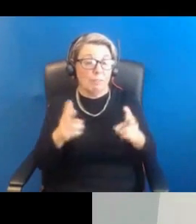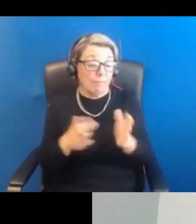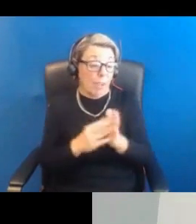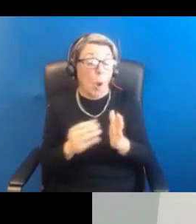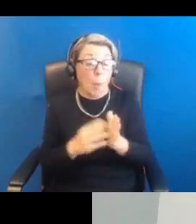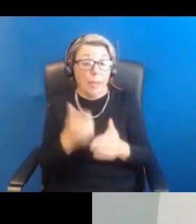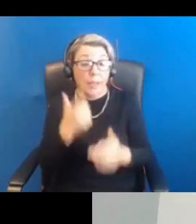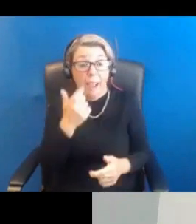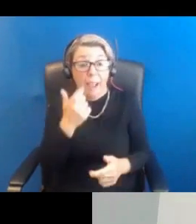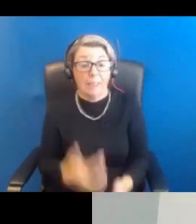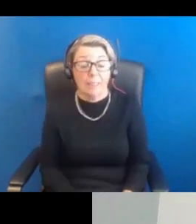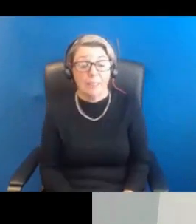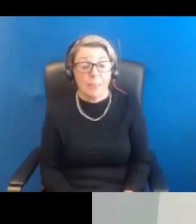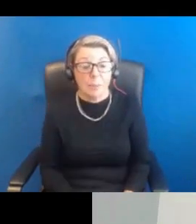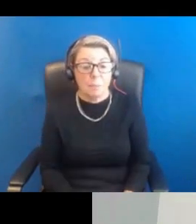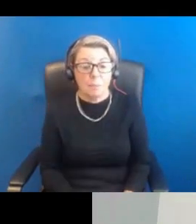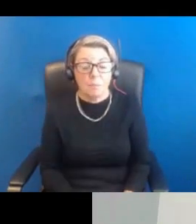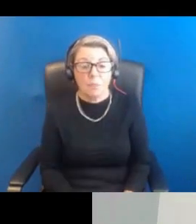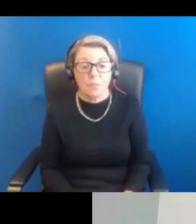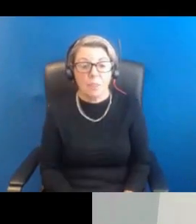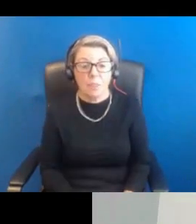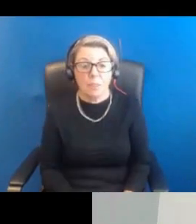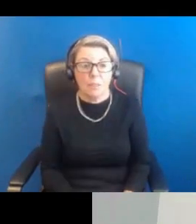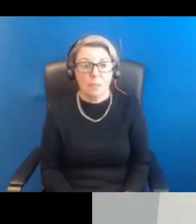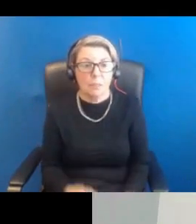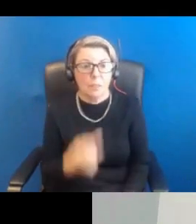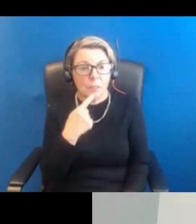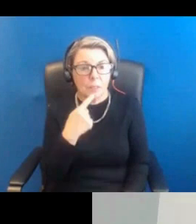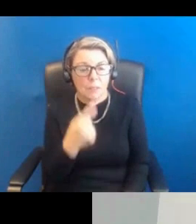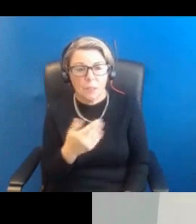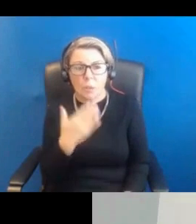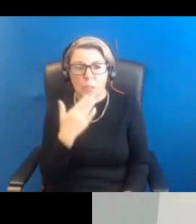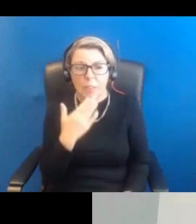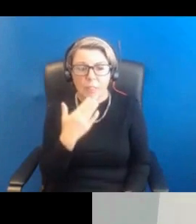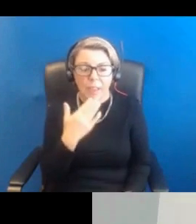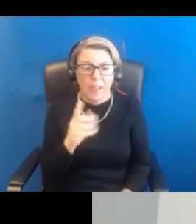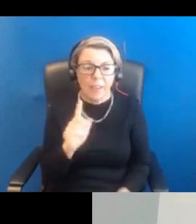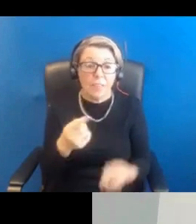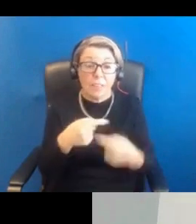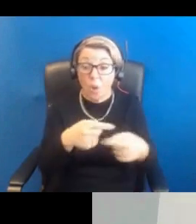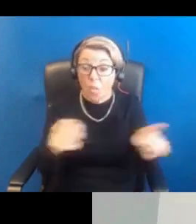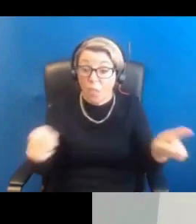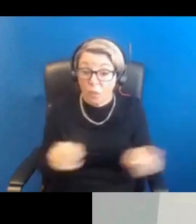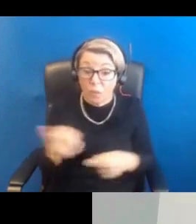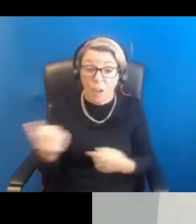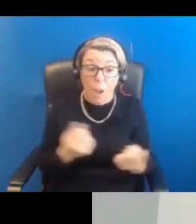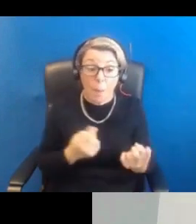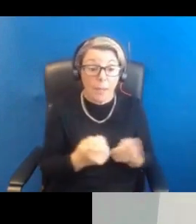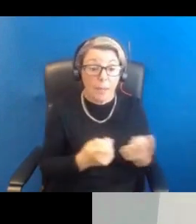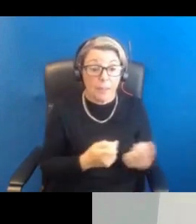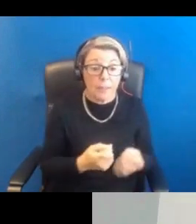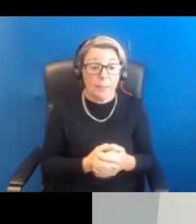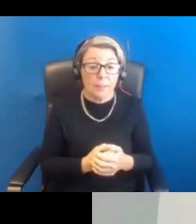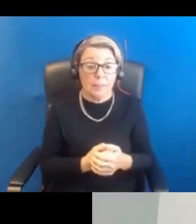And so with those closing remarks, can I sincerely thank firstly all of you for coming along and attending today.